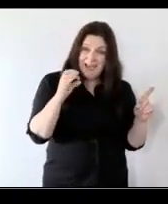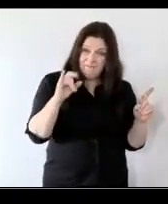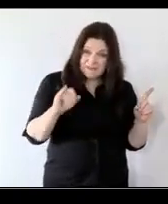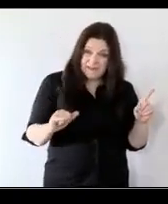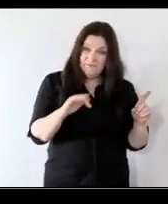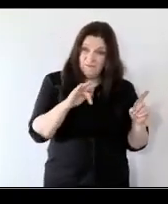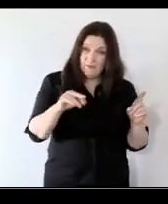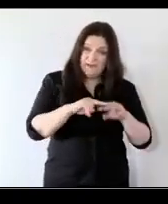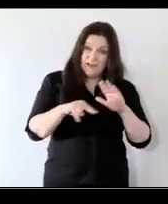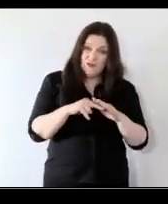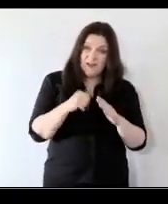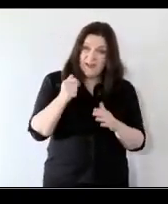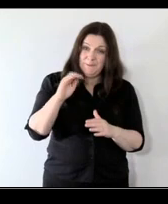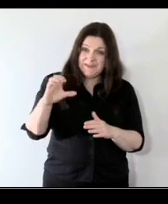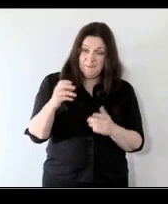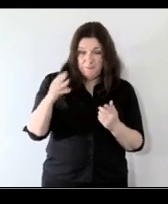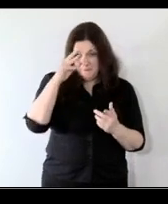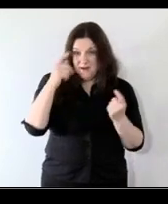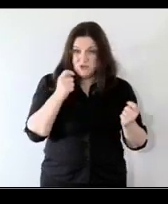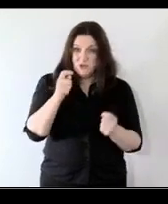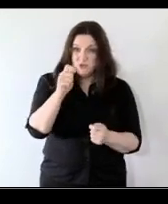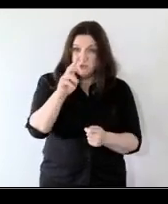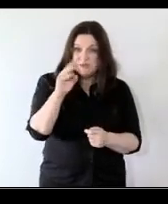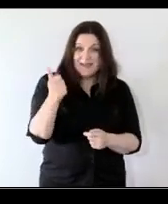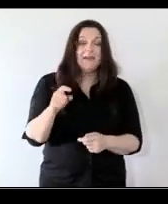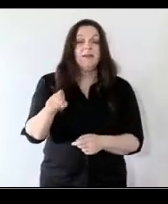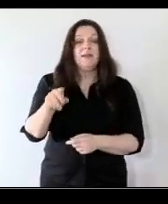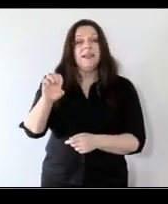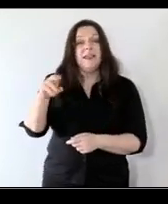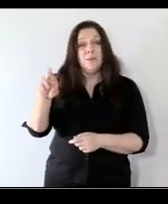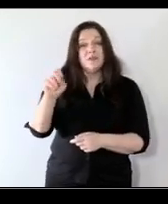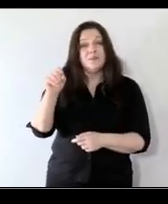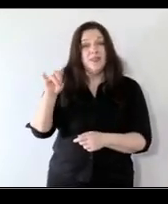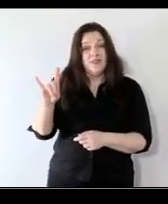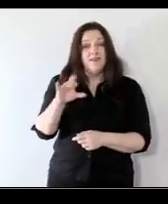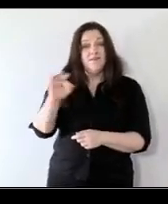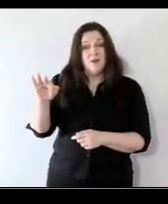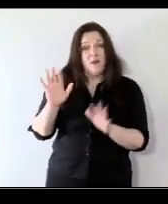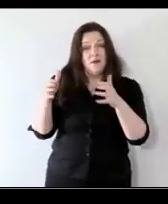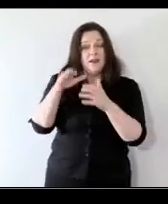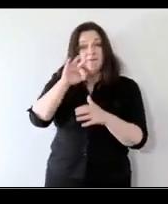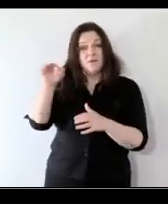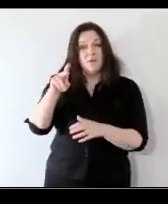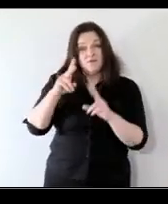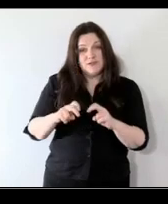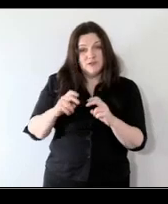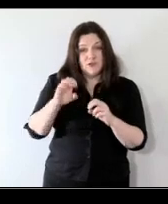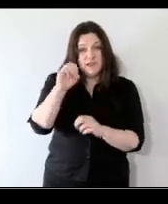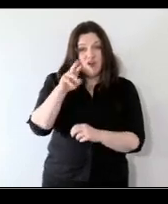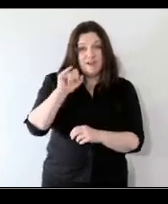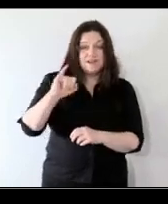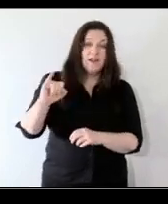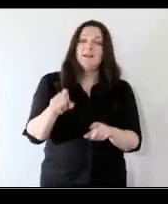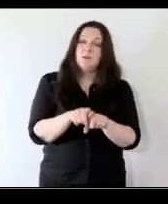national abc manager at tusla the child and family agency emma smith also joining us online research professor at the esri our thanks